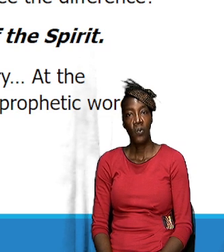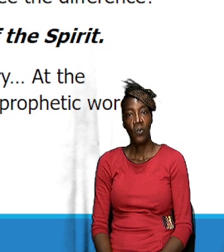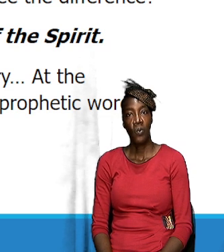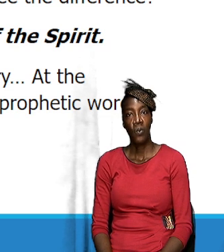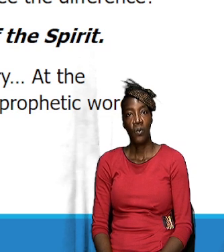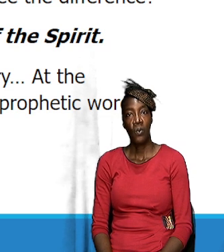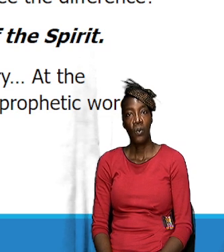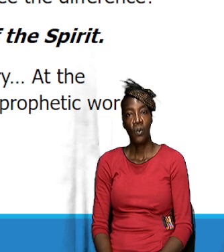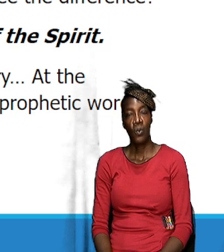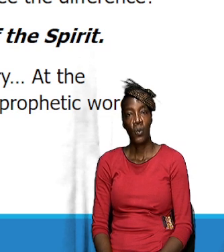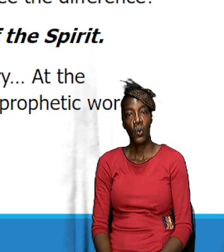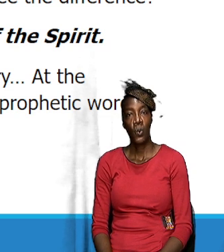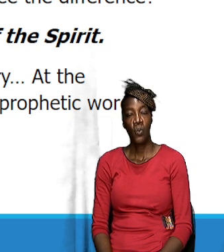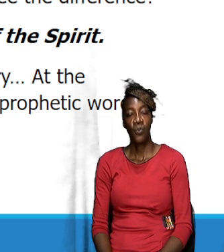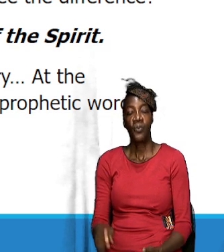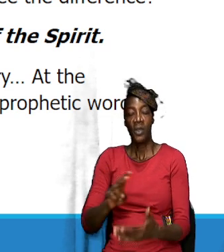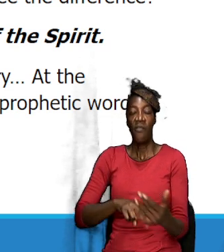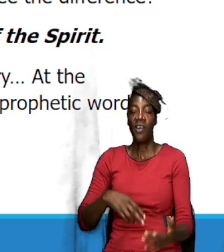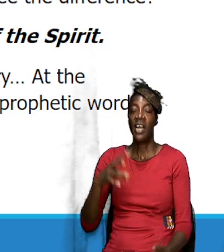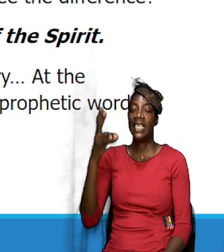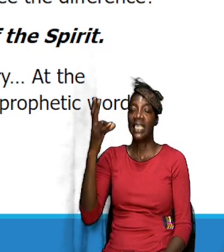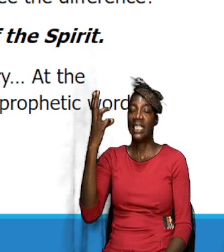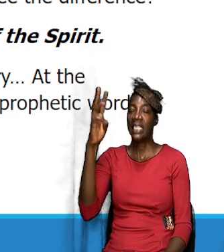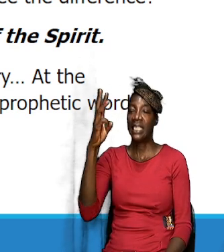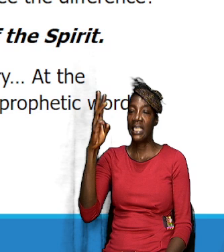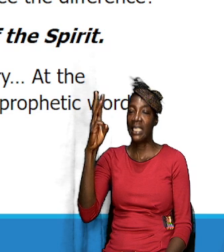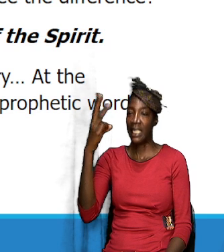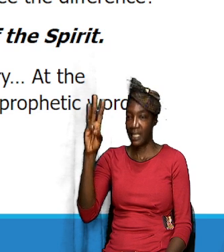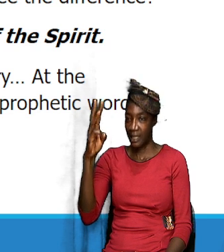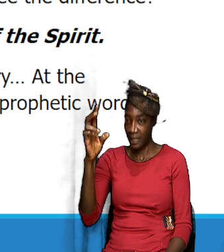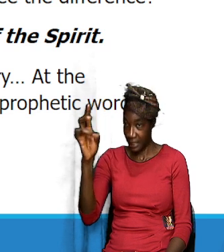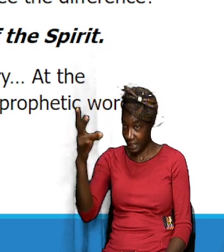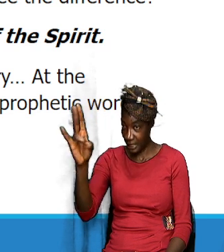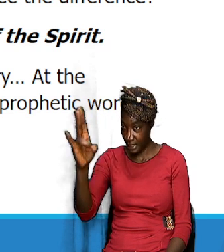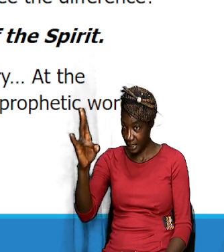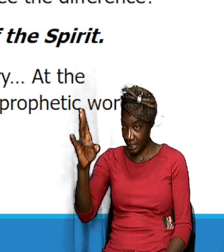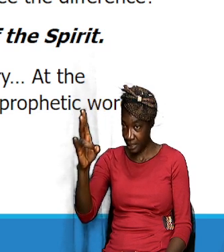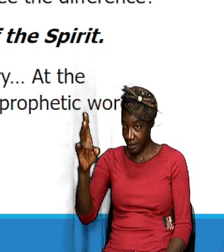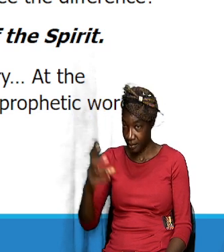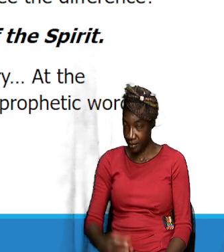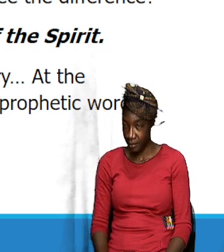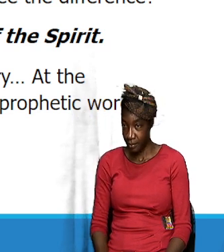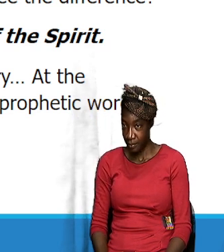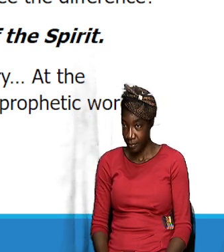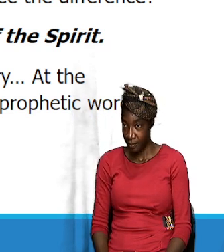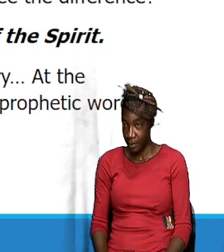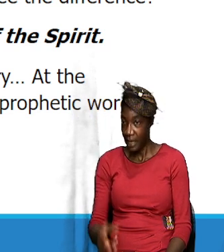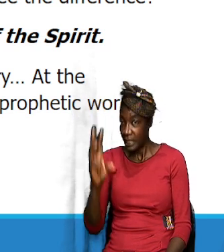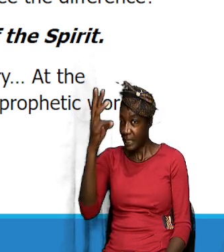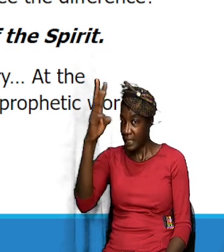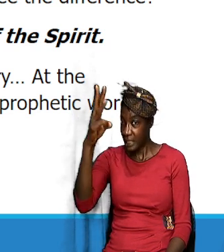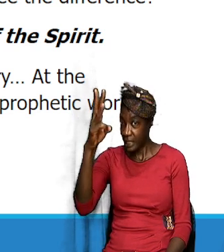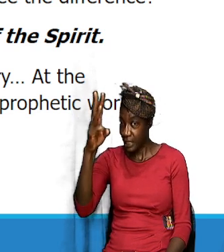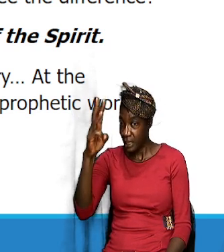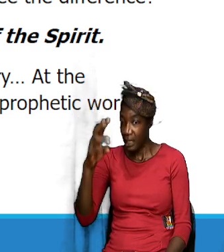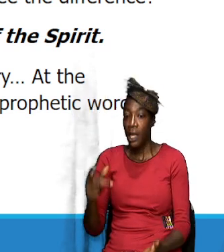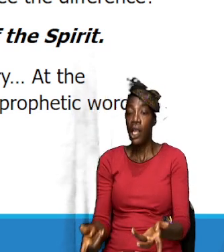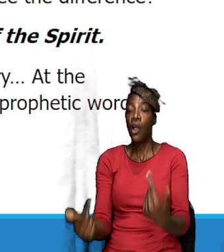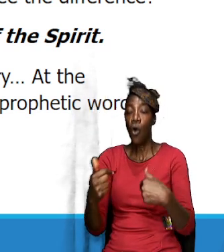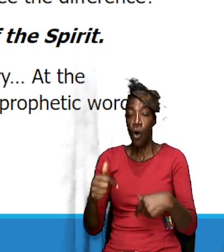The scripture said, and he came unto Nazareth where he had been brought up.